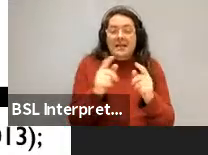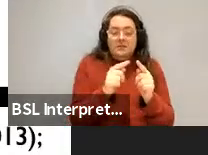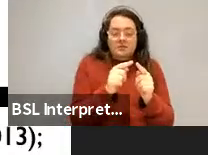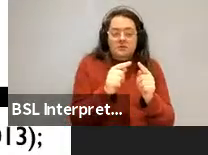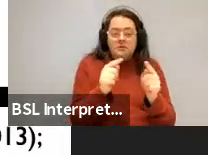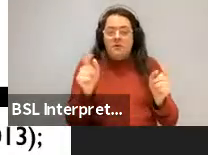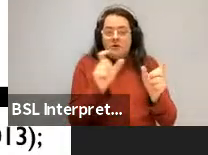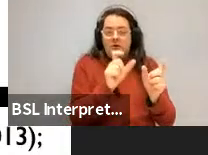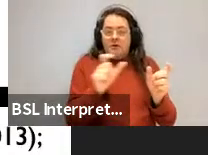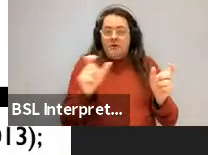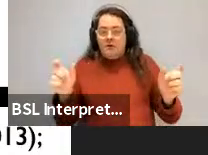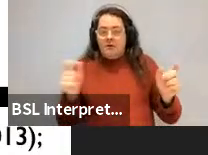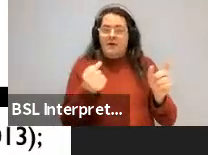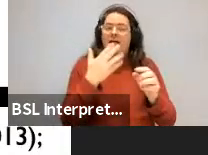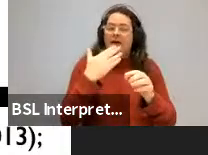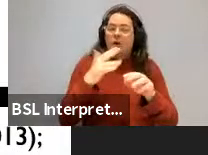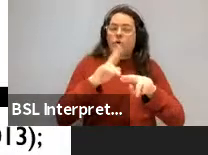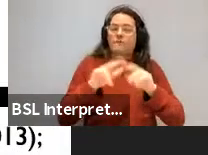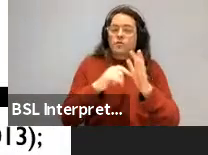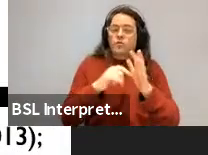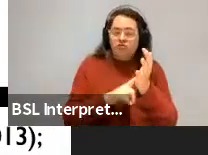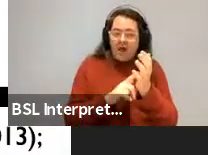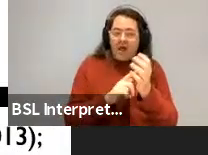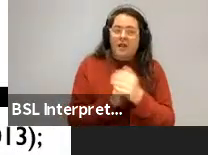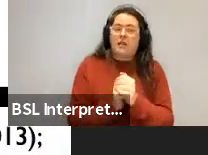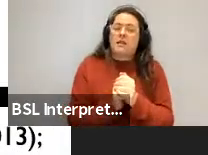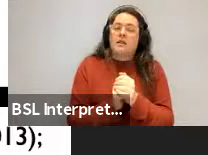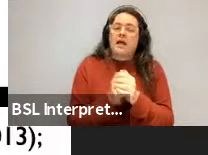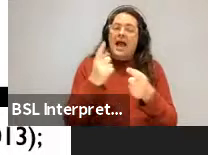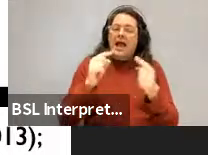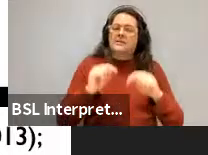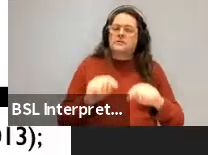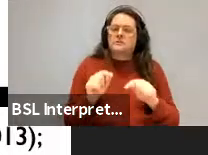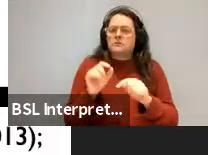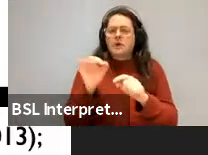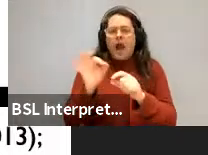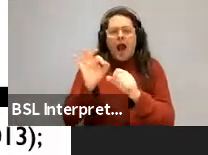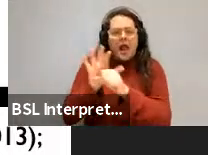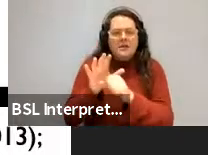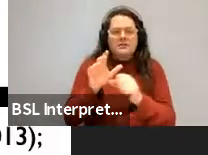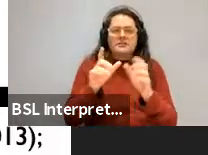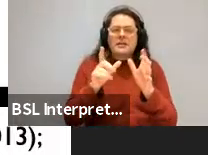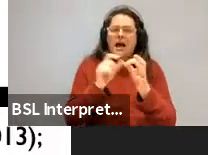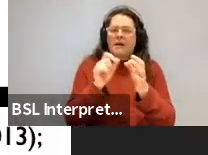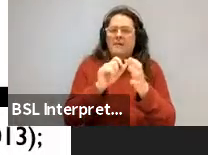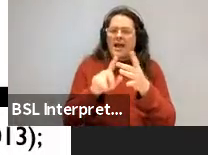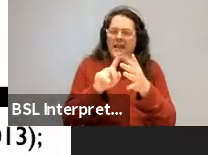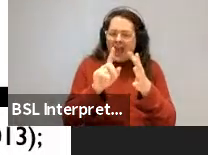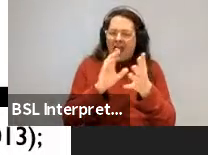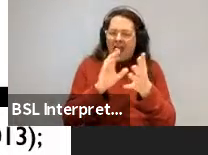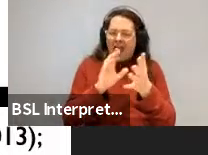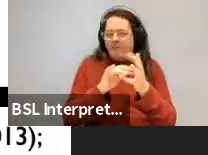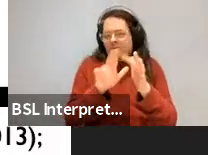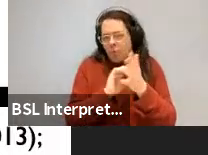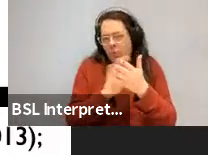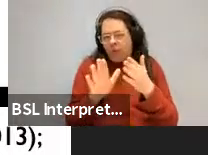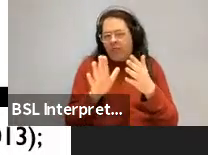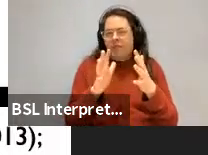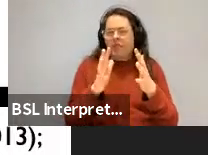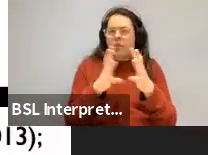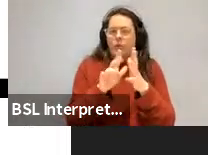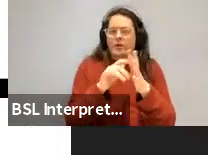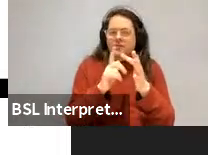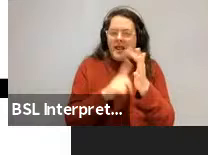Richard Futrell again and, uh, and Kyle Mohawald. In the island stuff, Anna Baye, Barbara Henforth, Elodie Winkle and Ng-Tong Liu have been